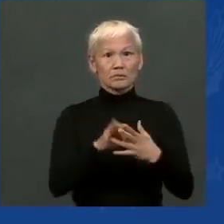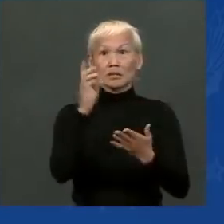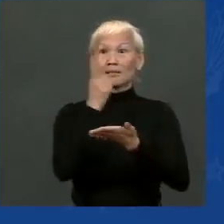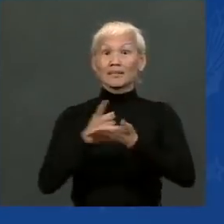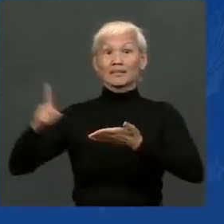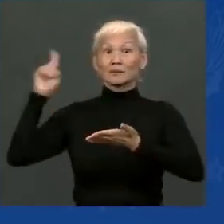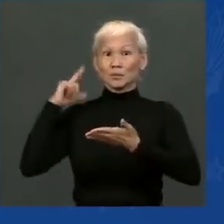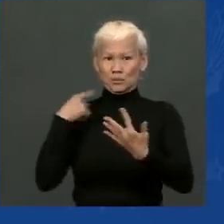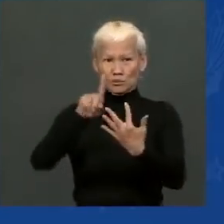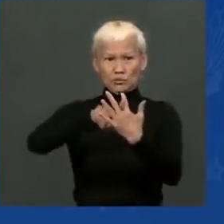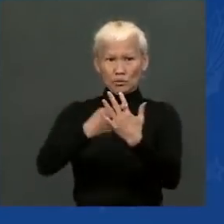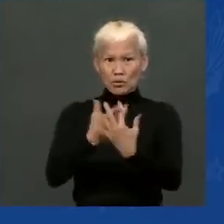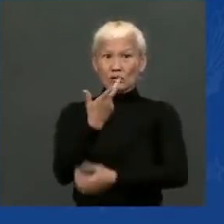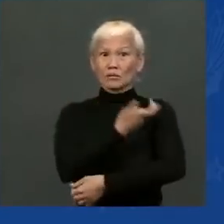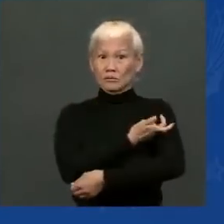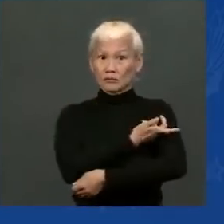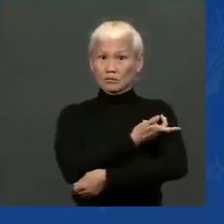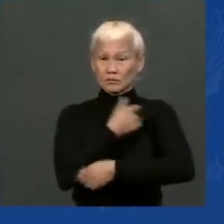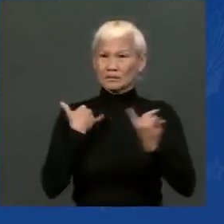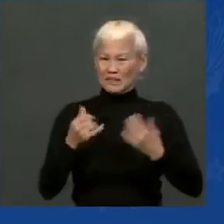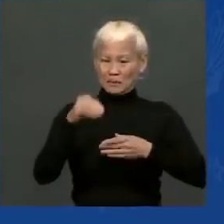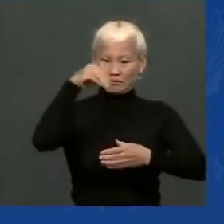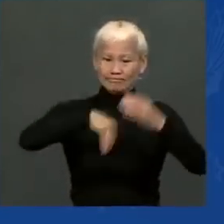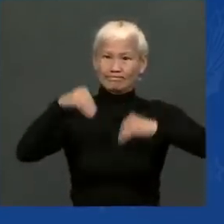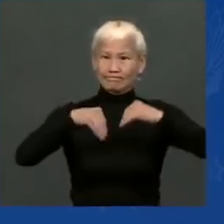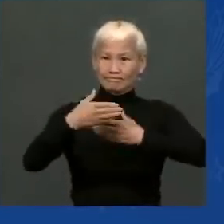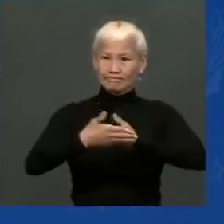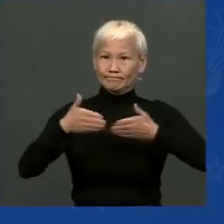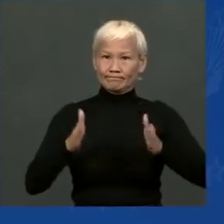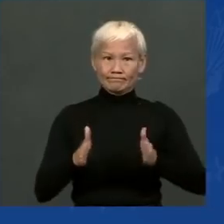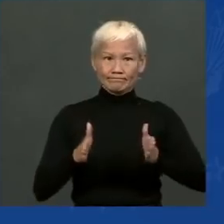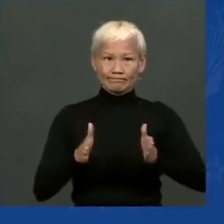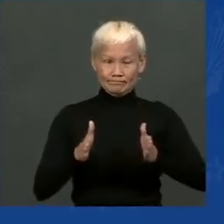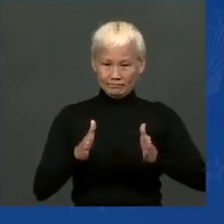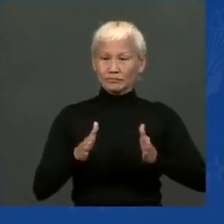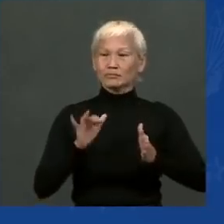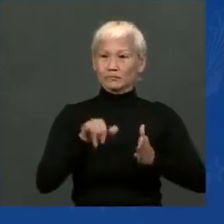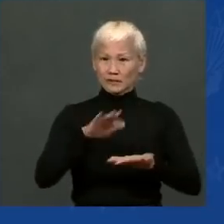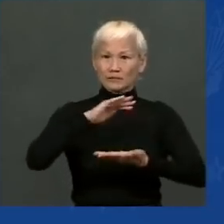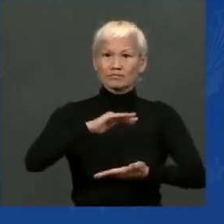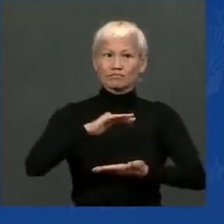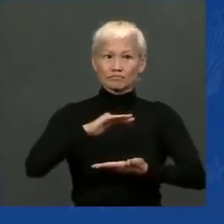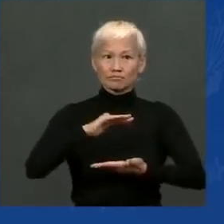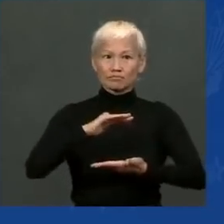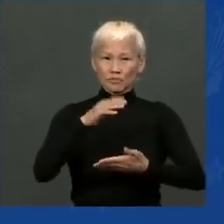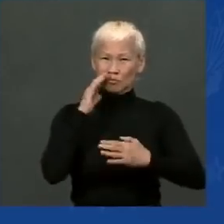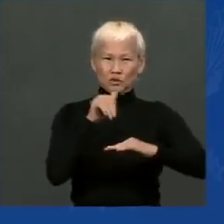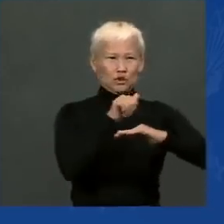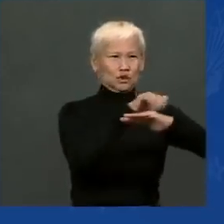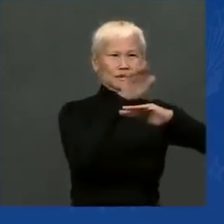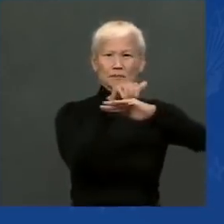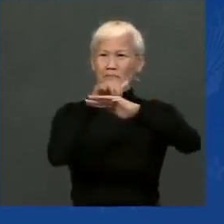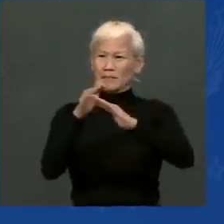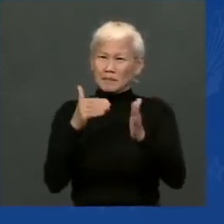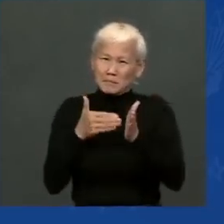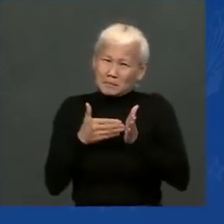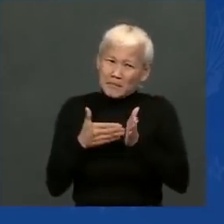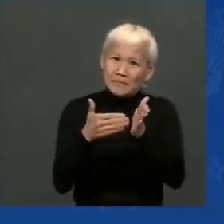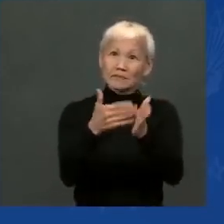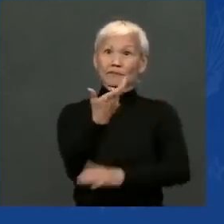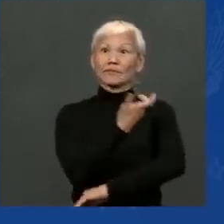already sent millions of doses, excuse me, millions of doses, and millions more to come by next week.